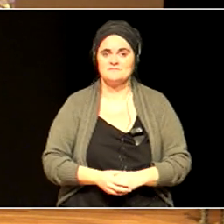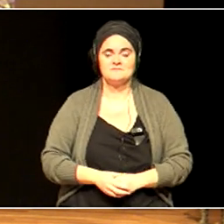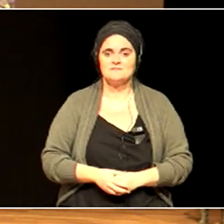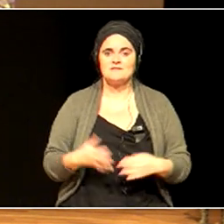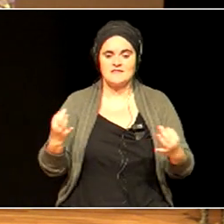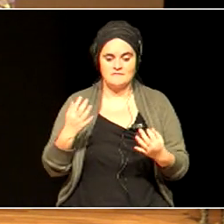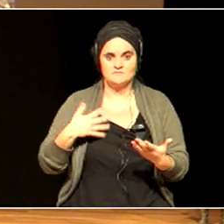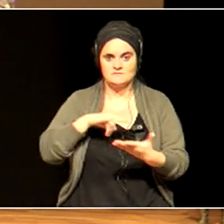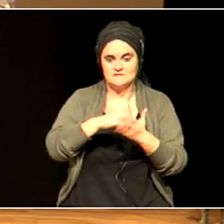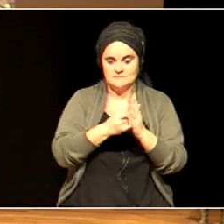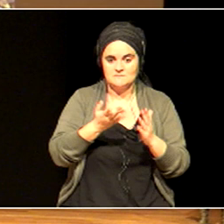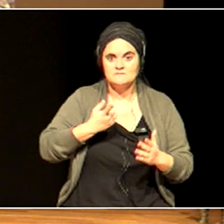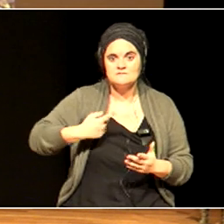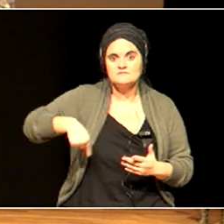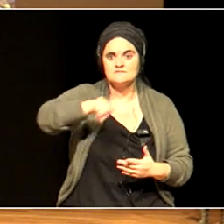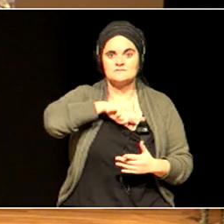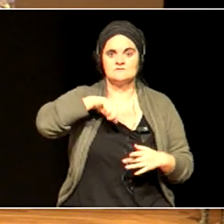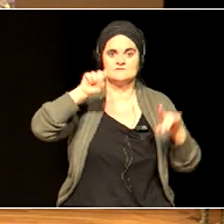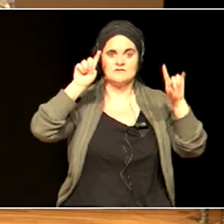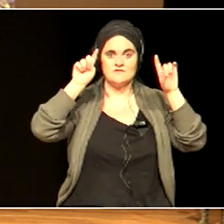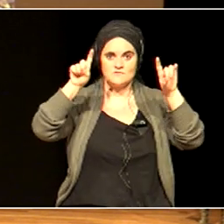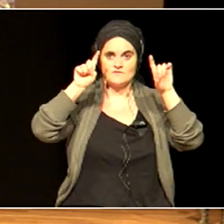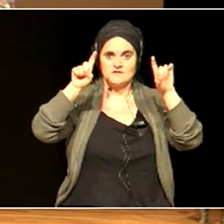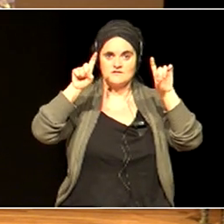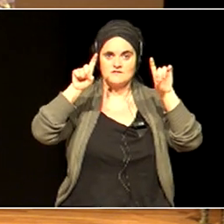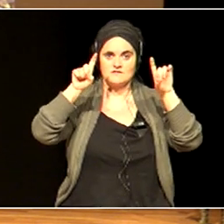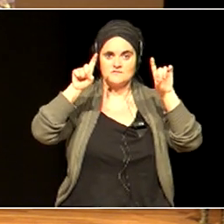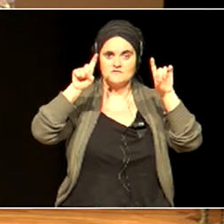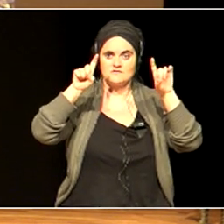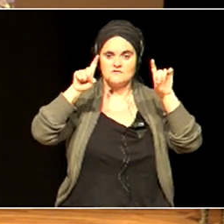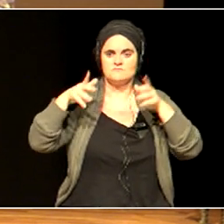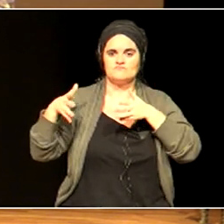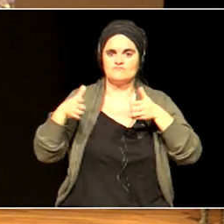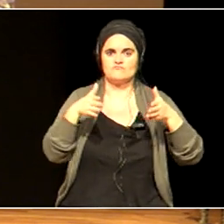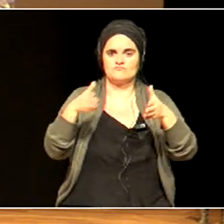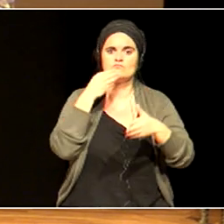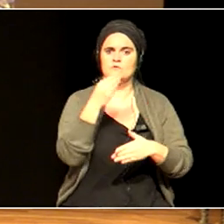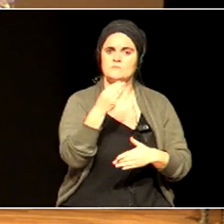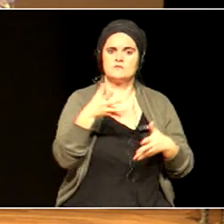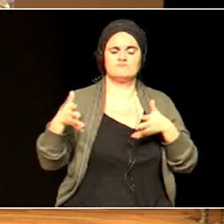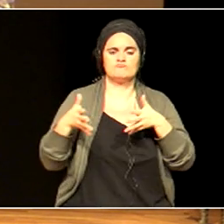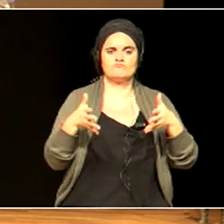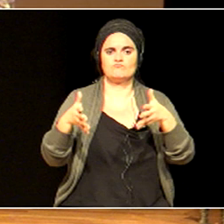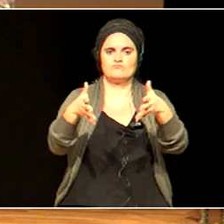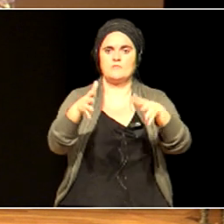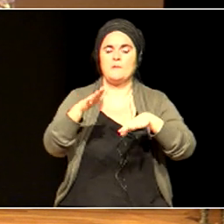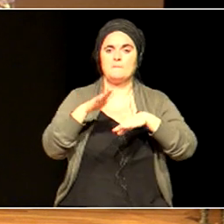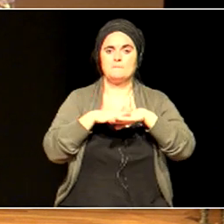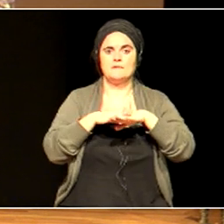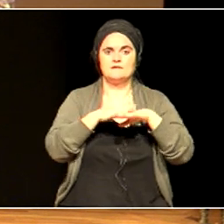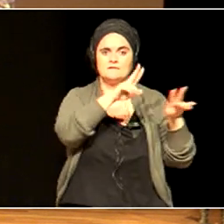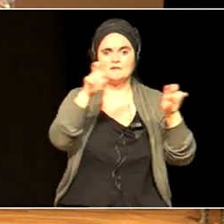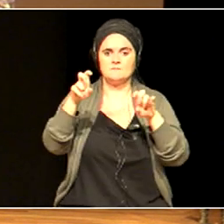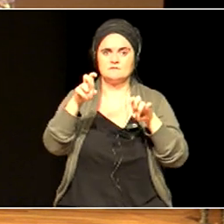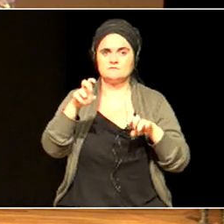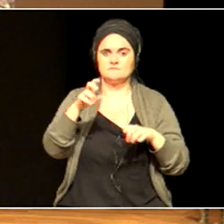it's pushing in the right direction so that equality issues are addressed and children are well prepared to come out